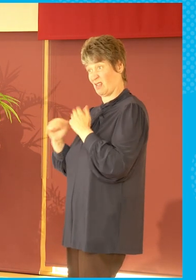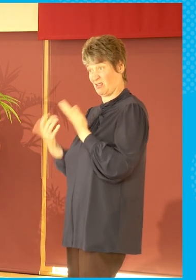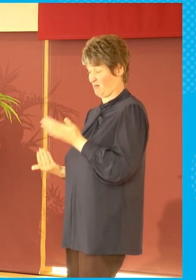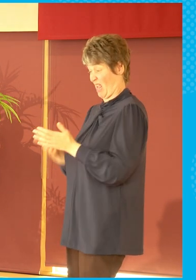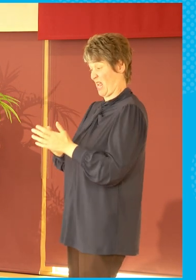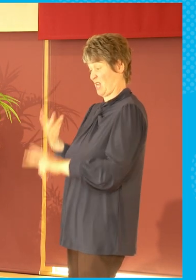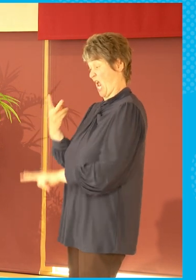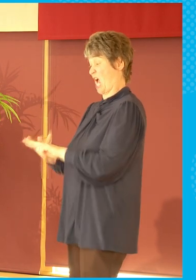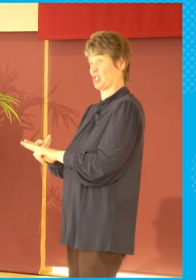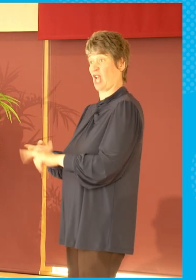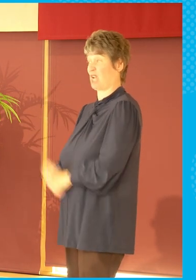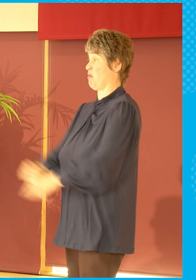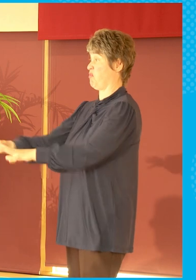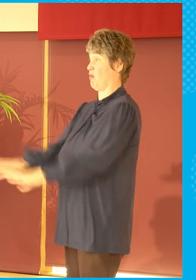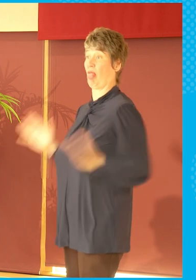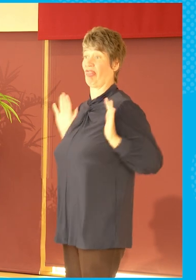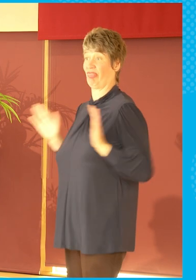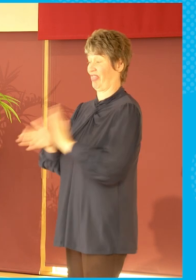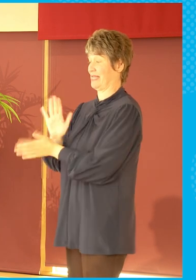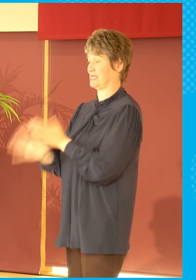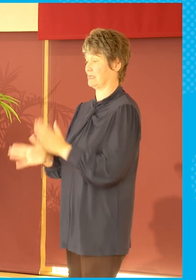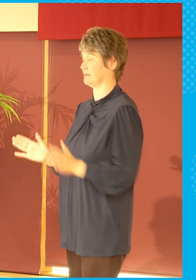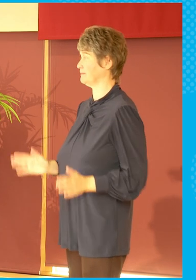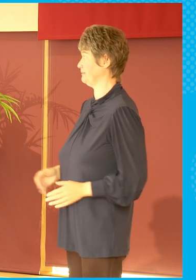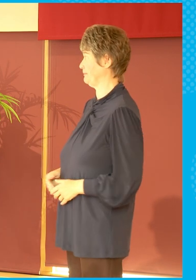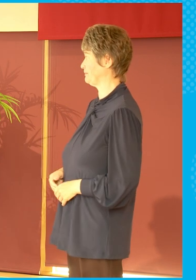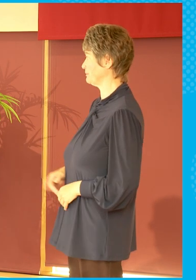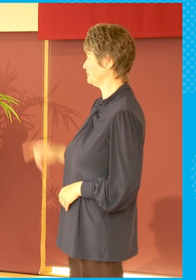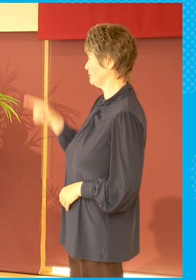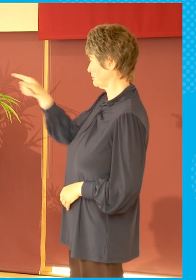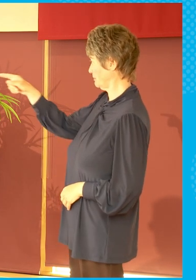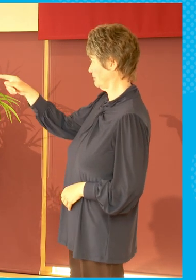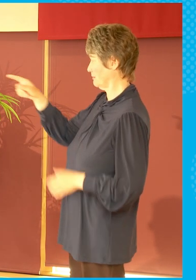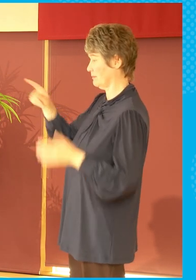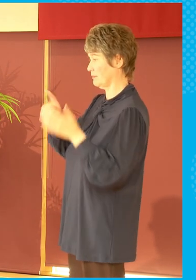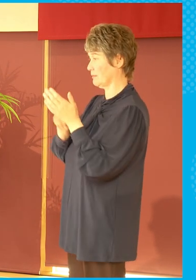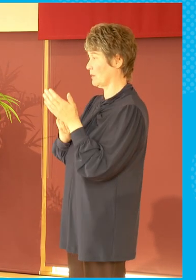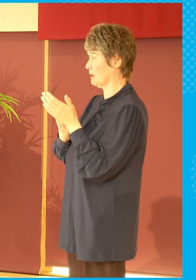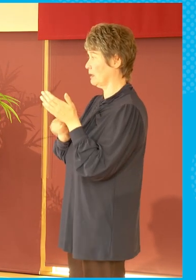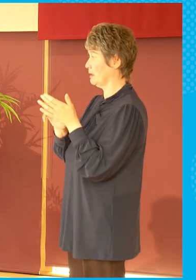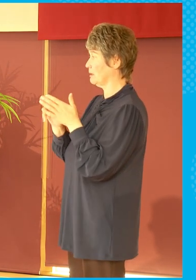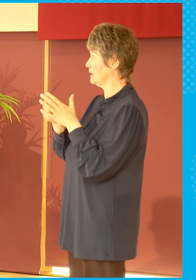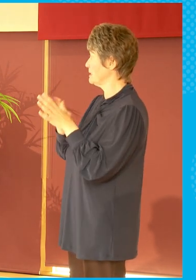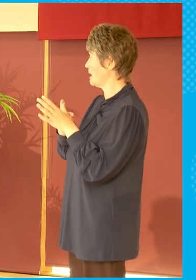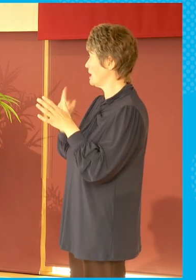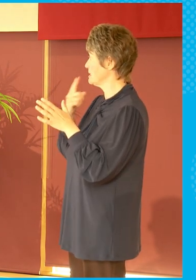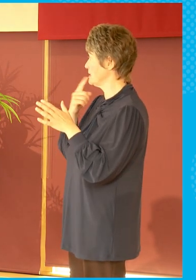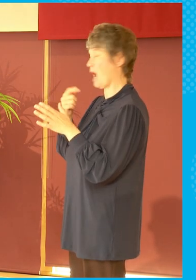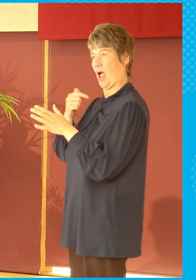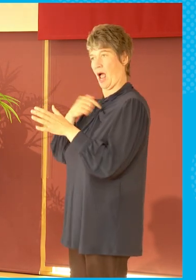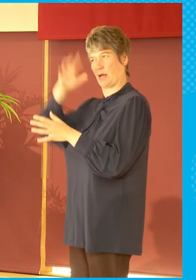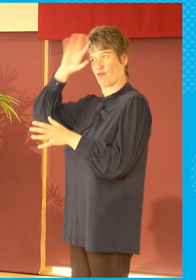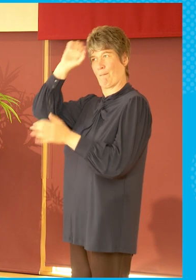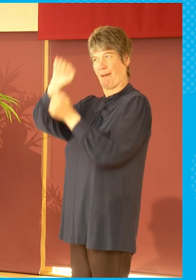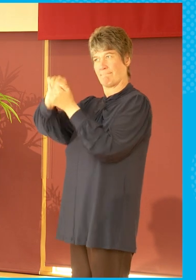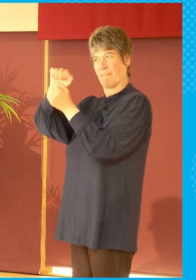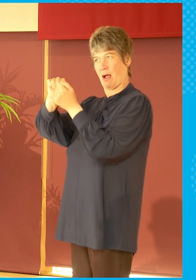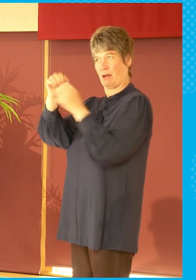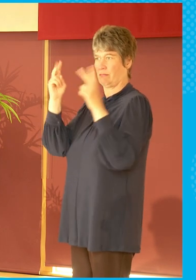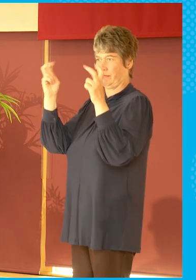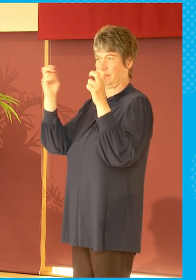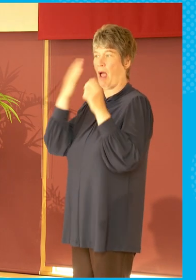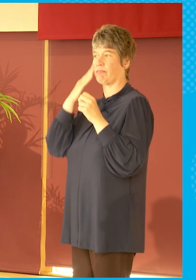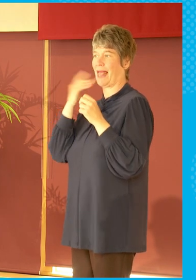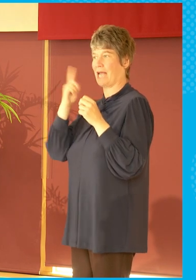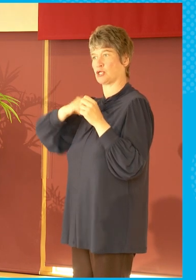absolutely. I think I remember things, you know, Stuart, you spoke there about the documentary Black and Scottish. And I remember when it did first air, it was actually my children,